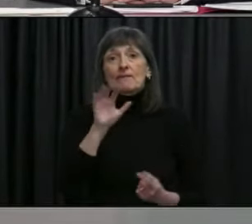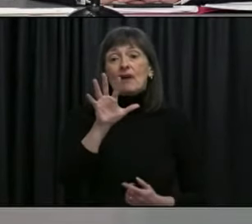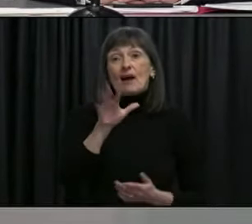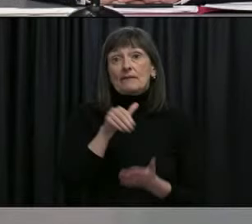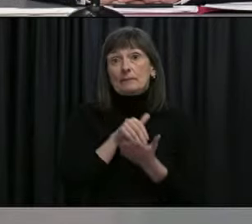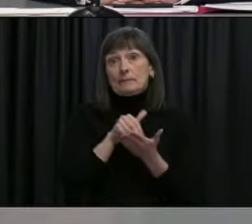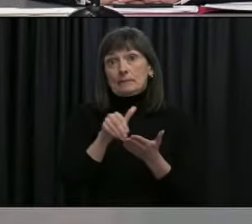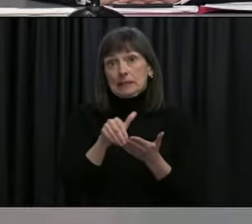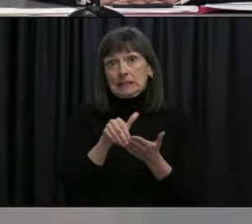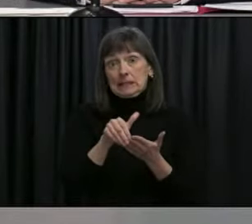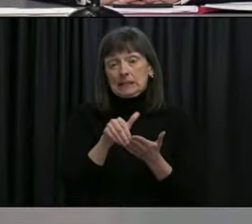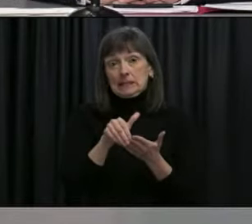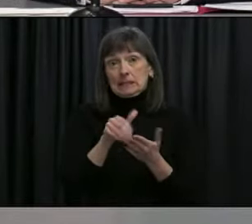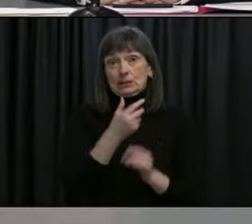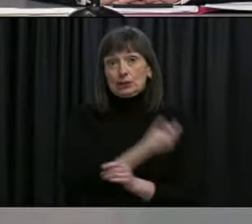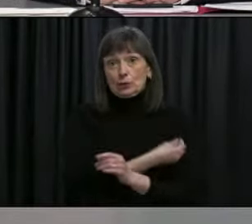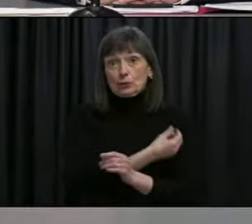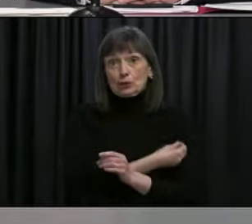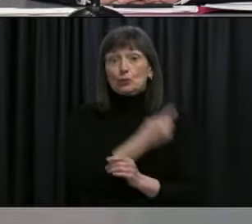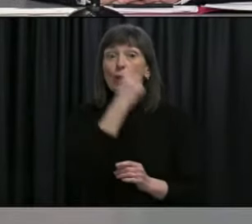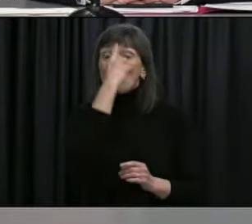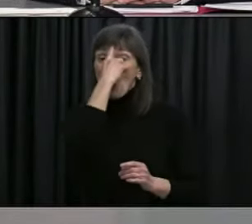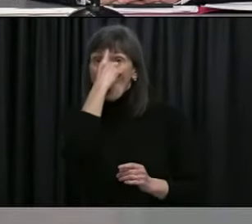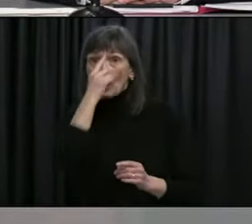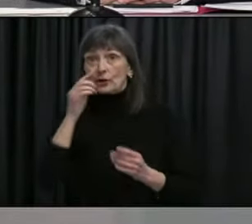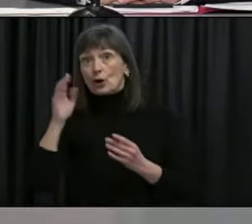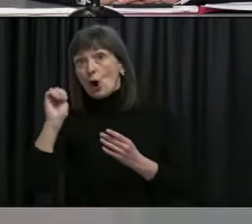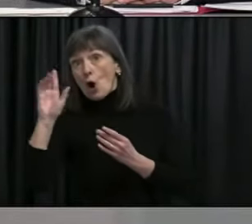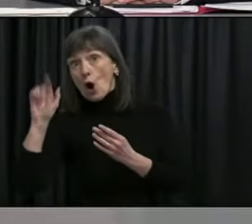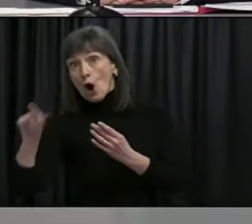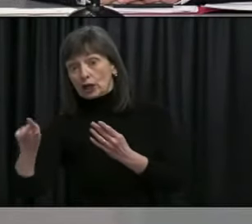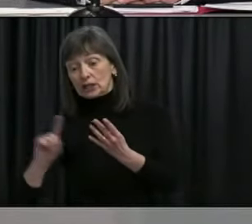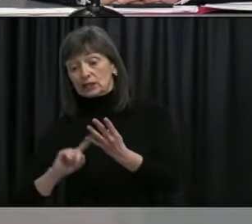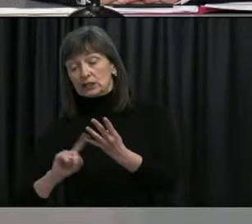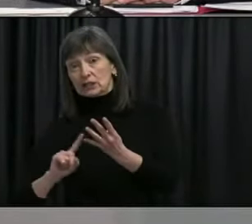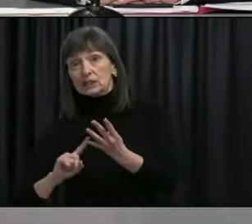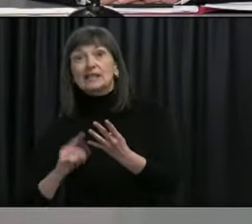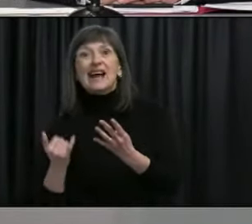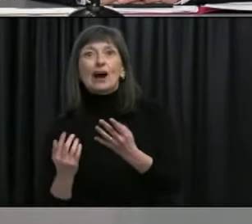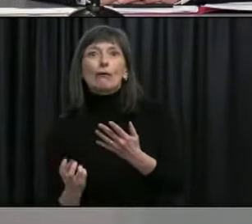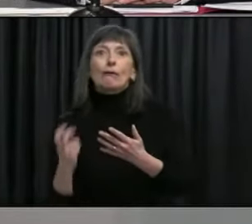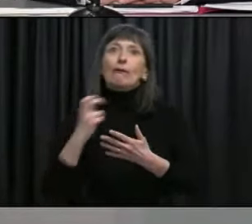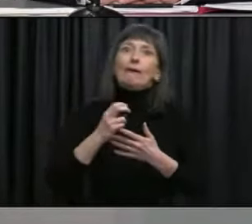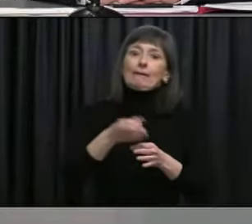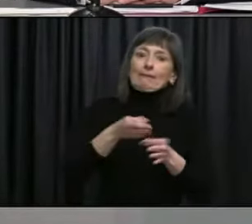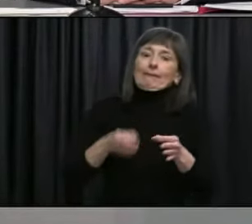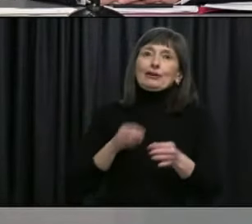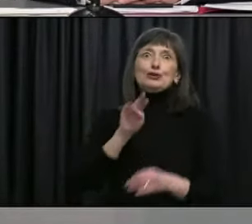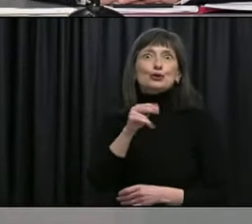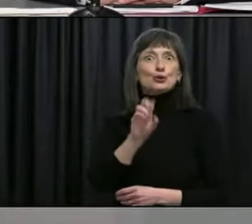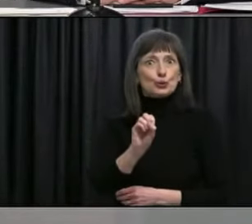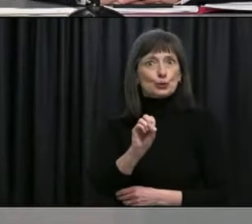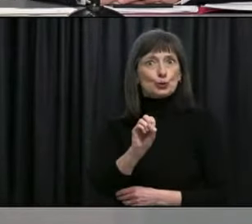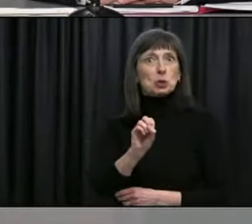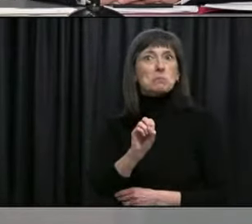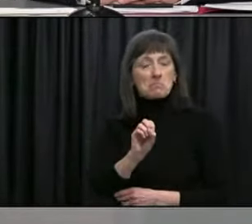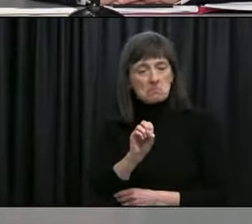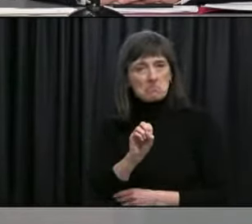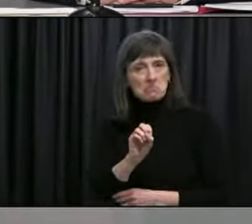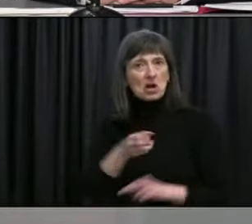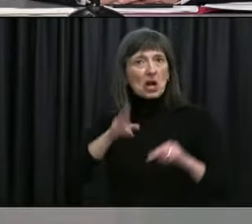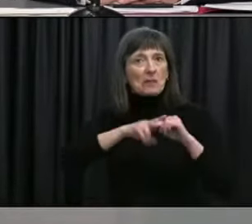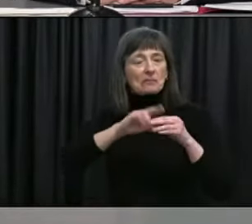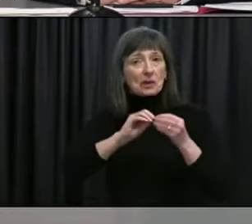in the summer now going to come in june for this province that should work out to about 70 000 or so uh doses what does that do to our